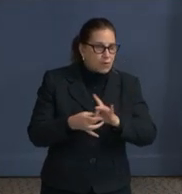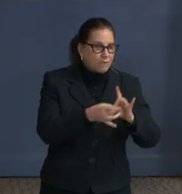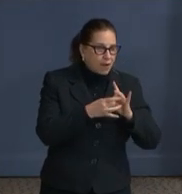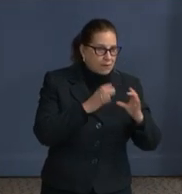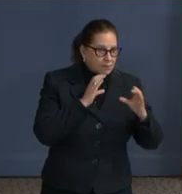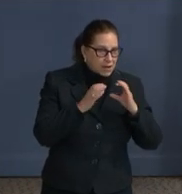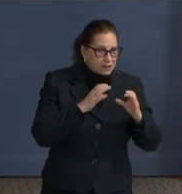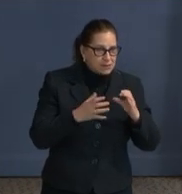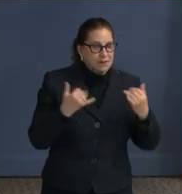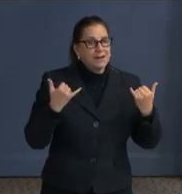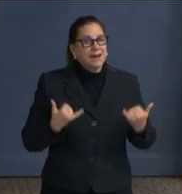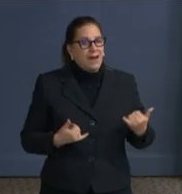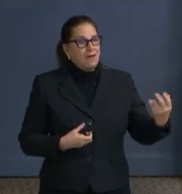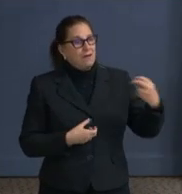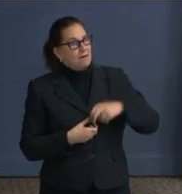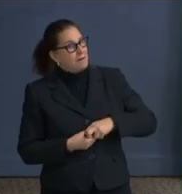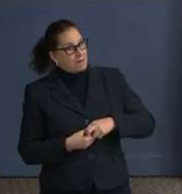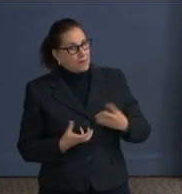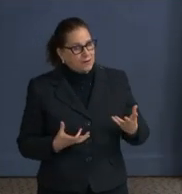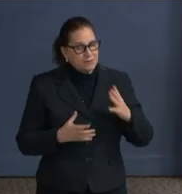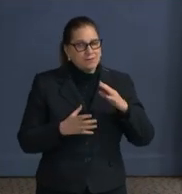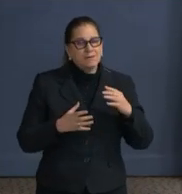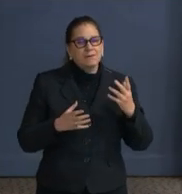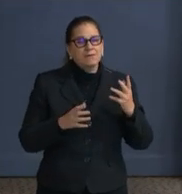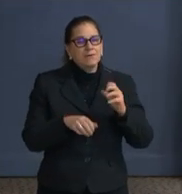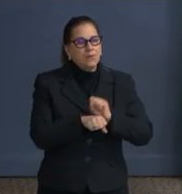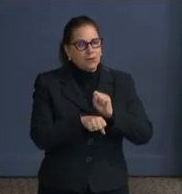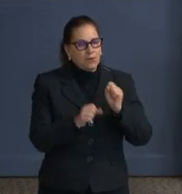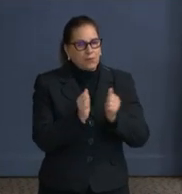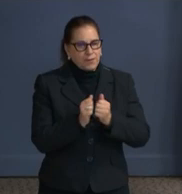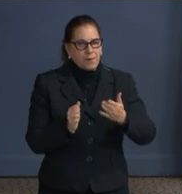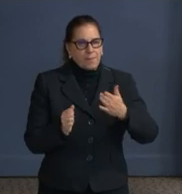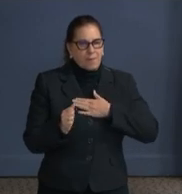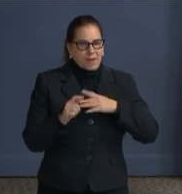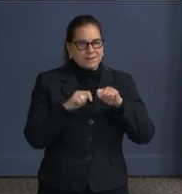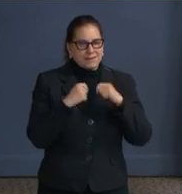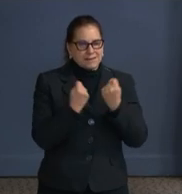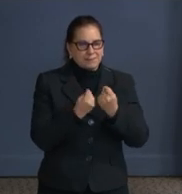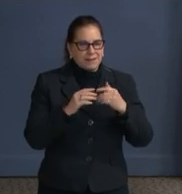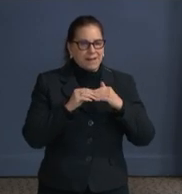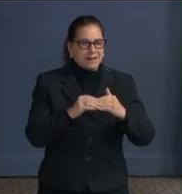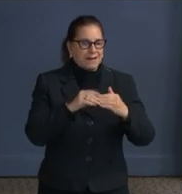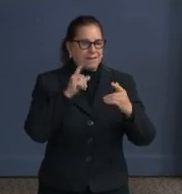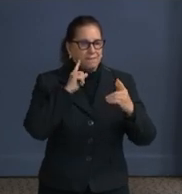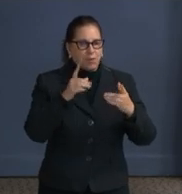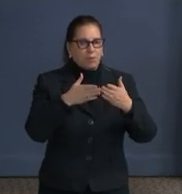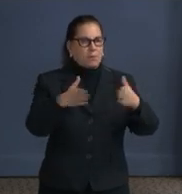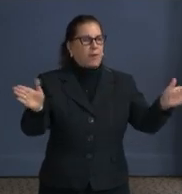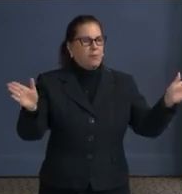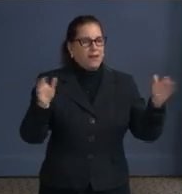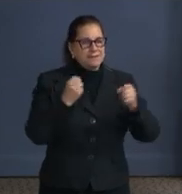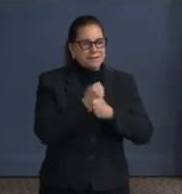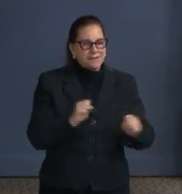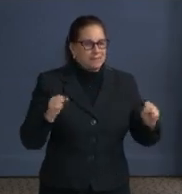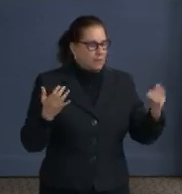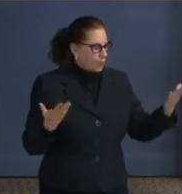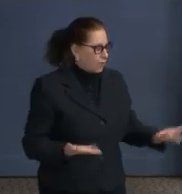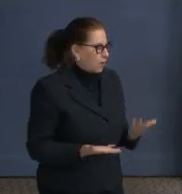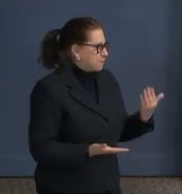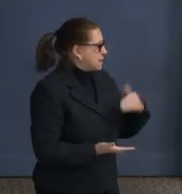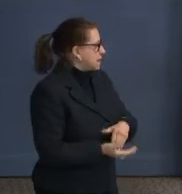working with cabinet colleagues to lead our cluster for public safety and justice. Welcome again, Chris Geltart.